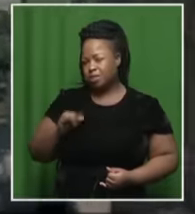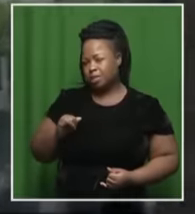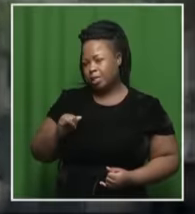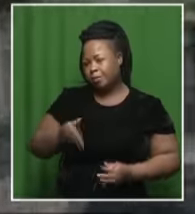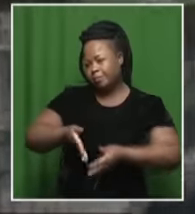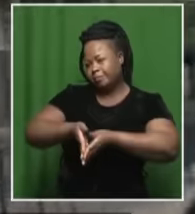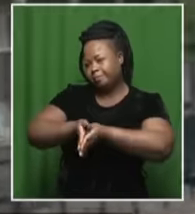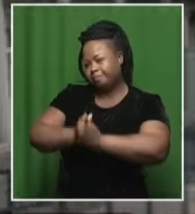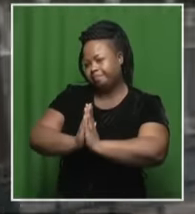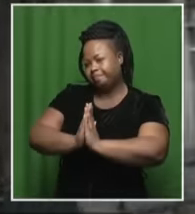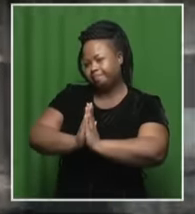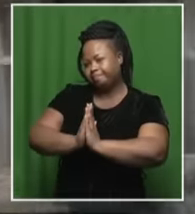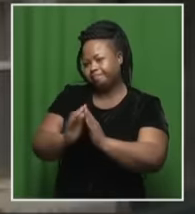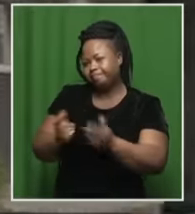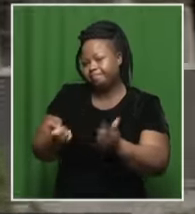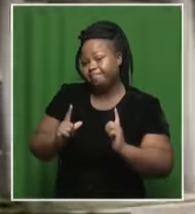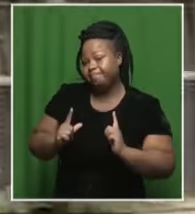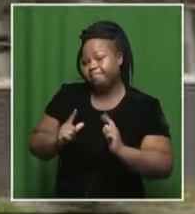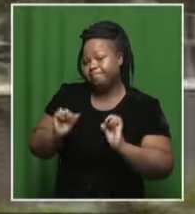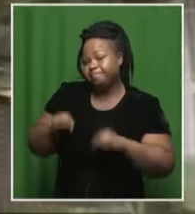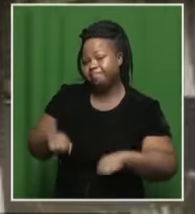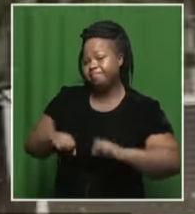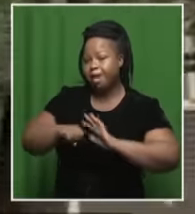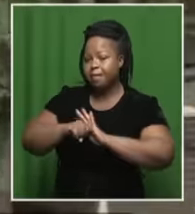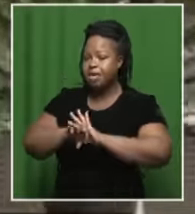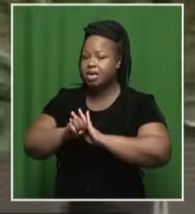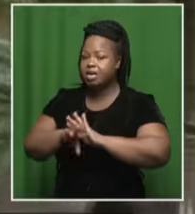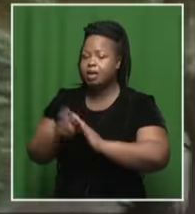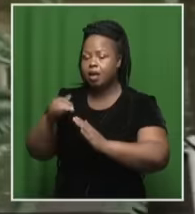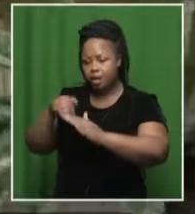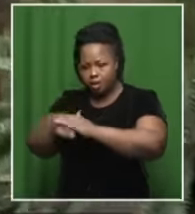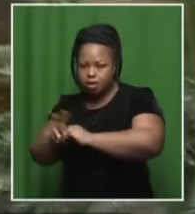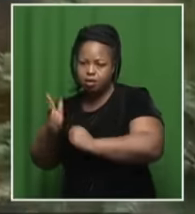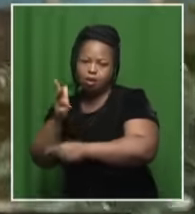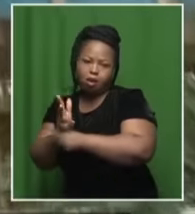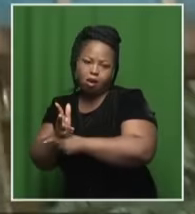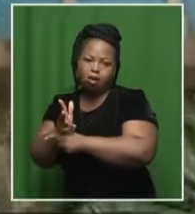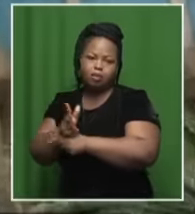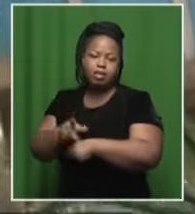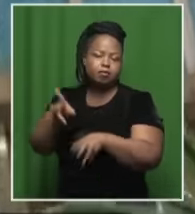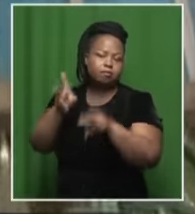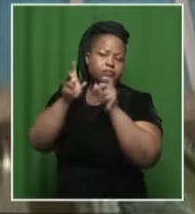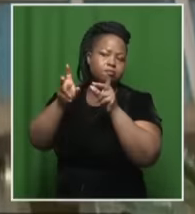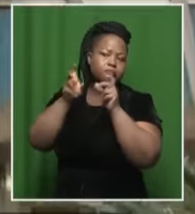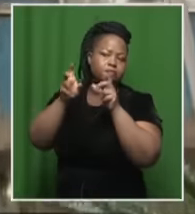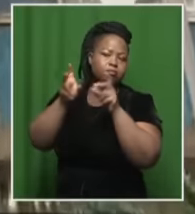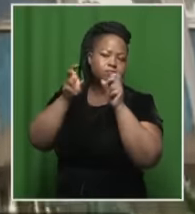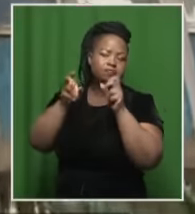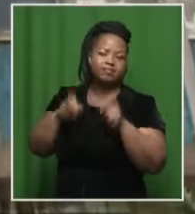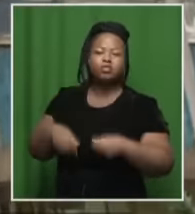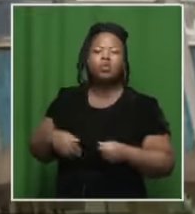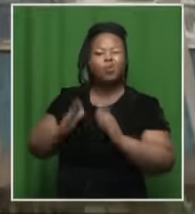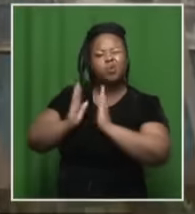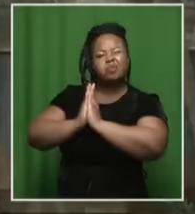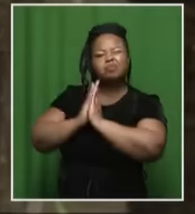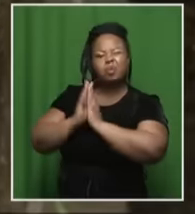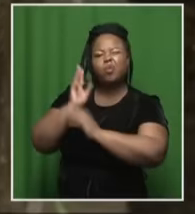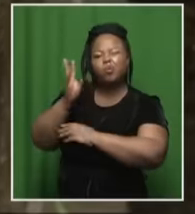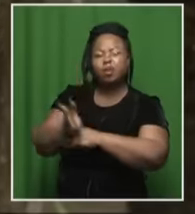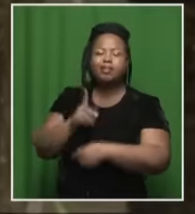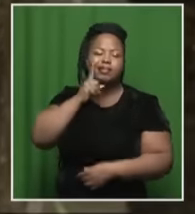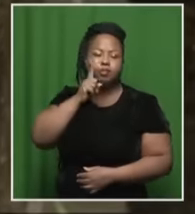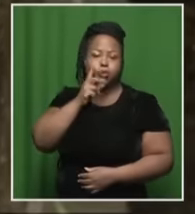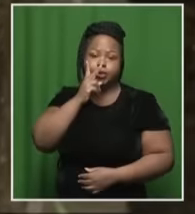request that permission for the media to be allowed and make that application in order for us to see if we'll be able to capture those proceedings'